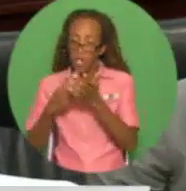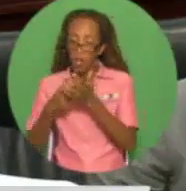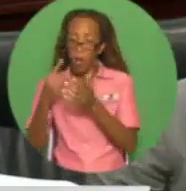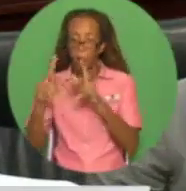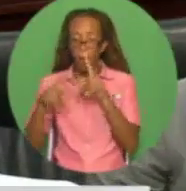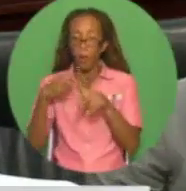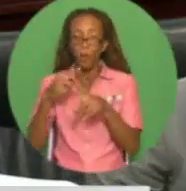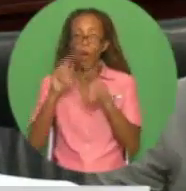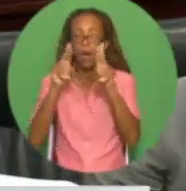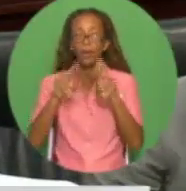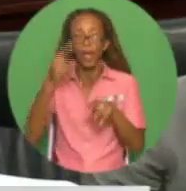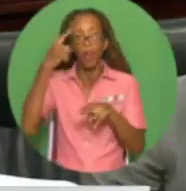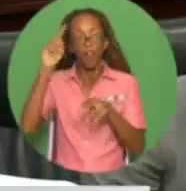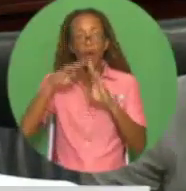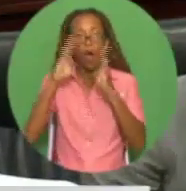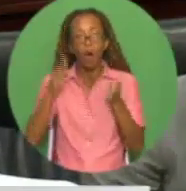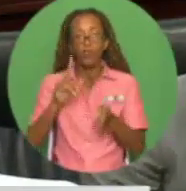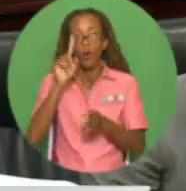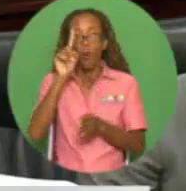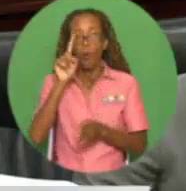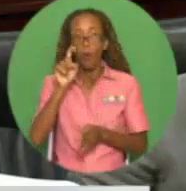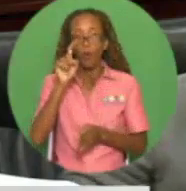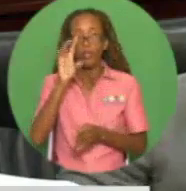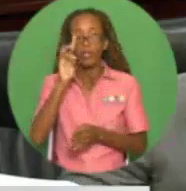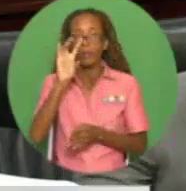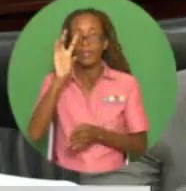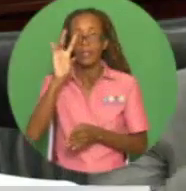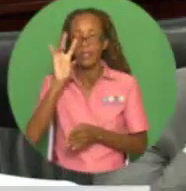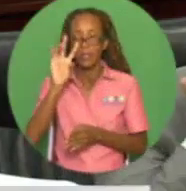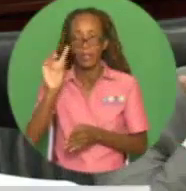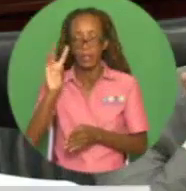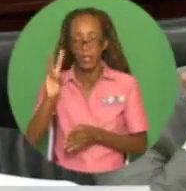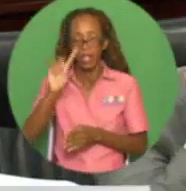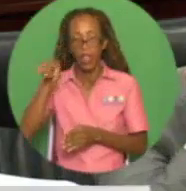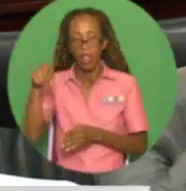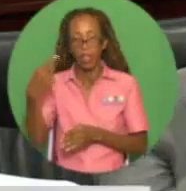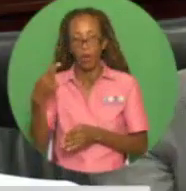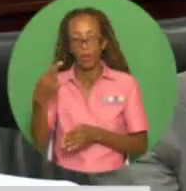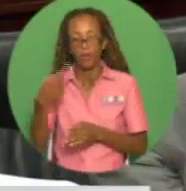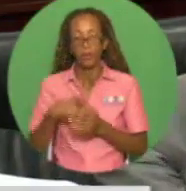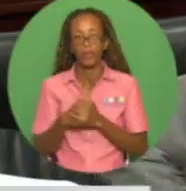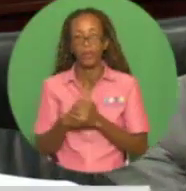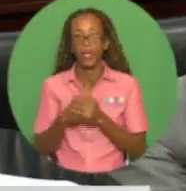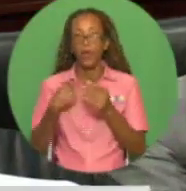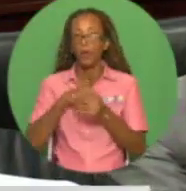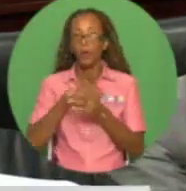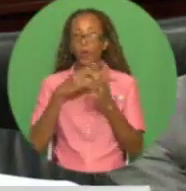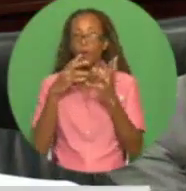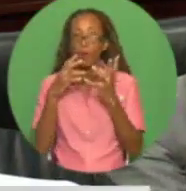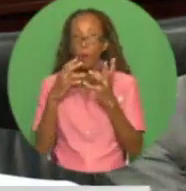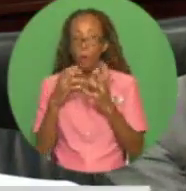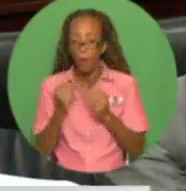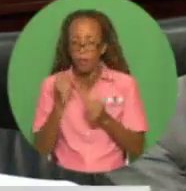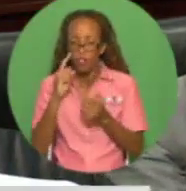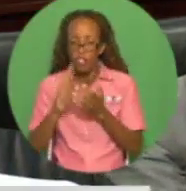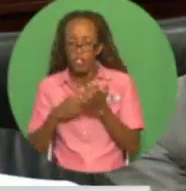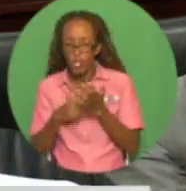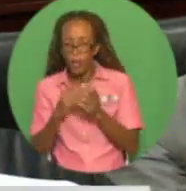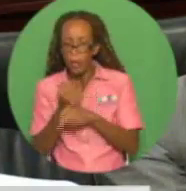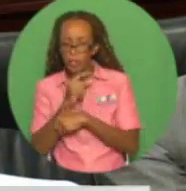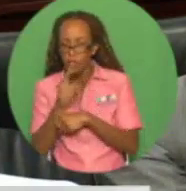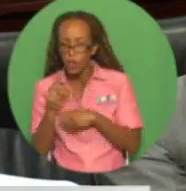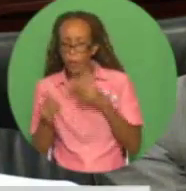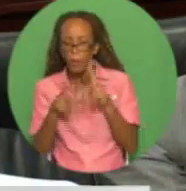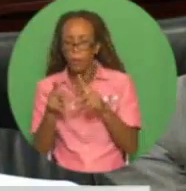application level which is now subject to a due diligence exercise with a view to establishing a reliable and credible database.